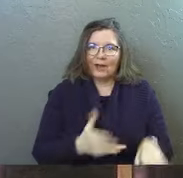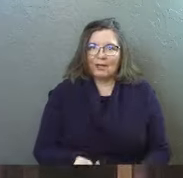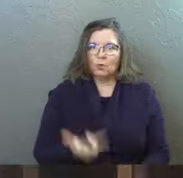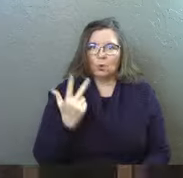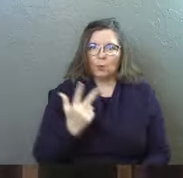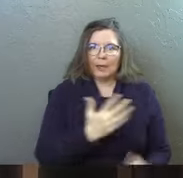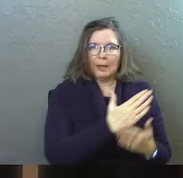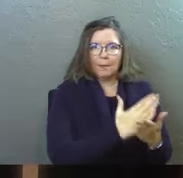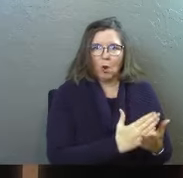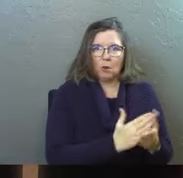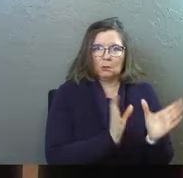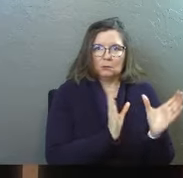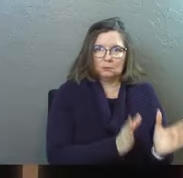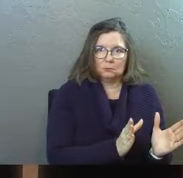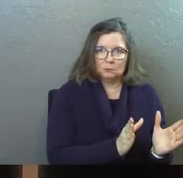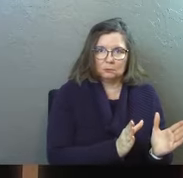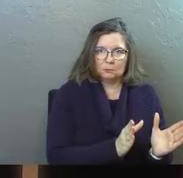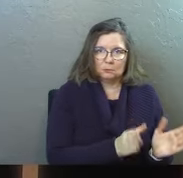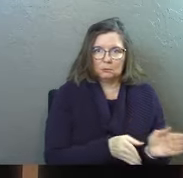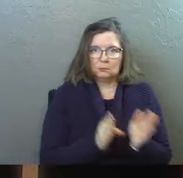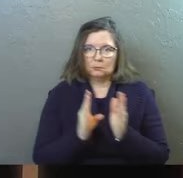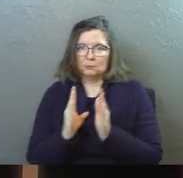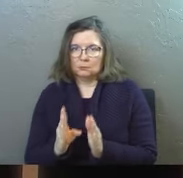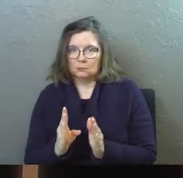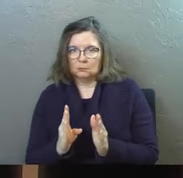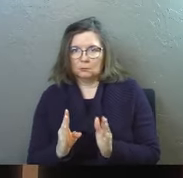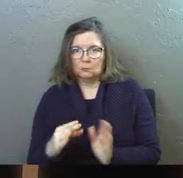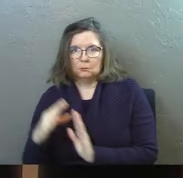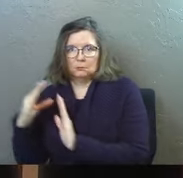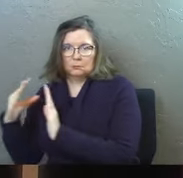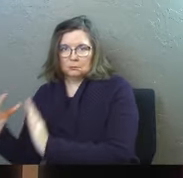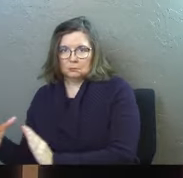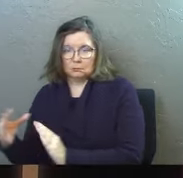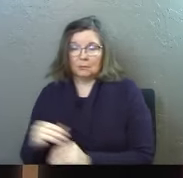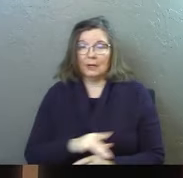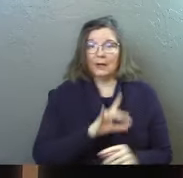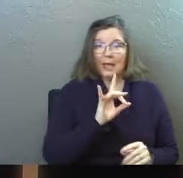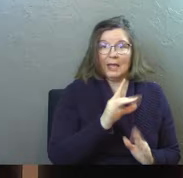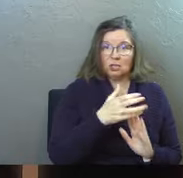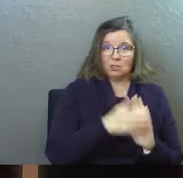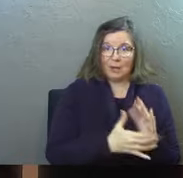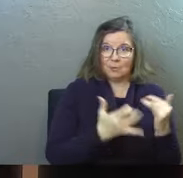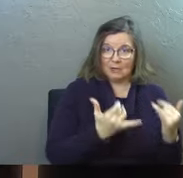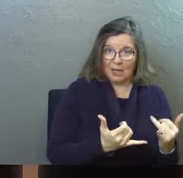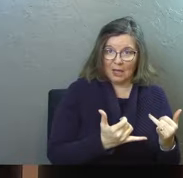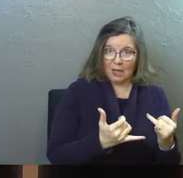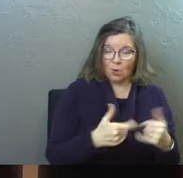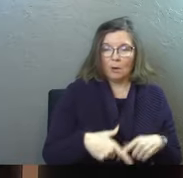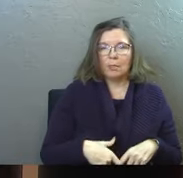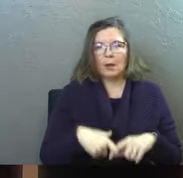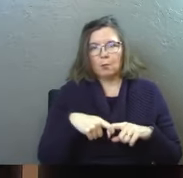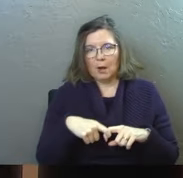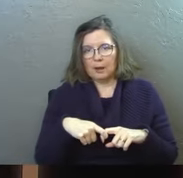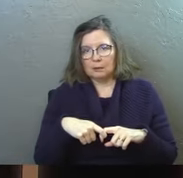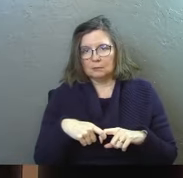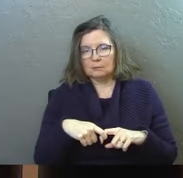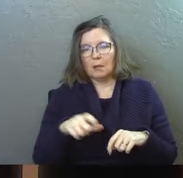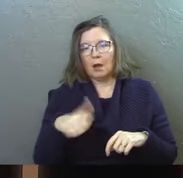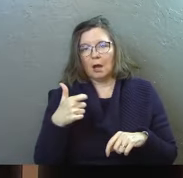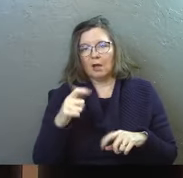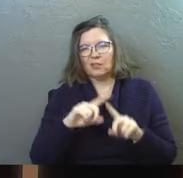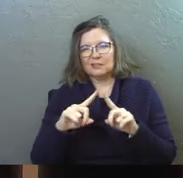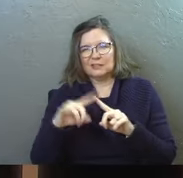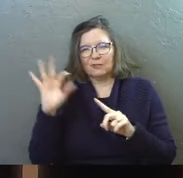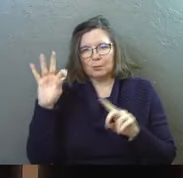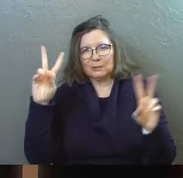parts. We're gonna do eight of those chapters in this first part is our plan. Then we're gonna take a break, do some other preaching